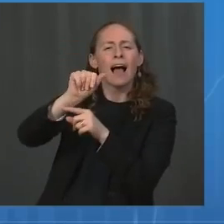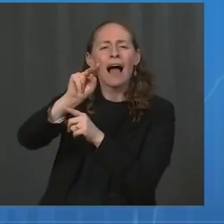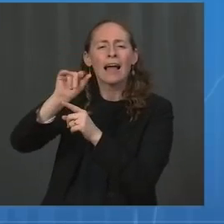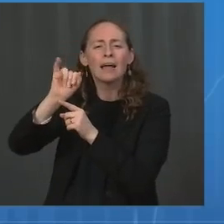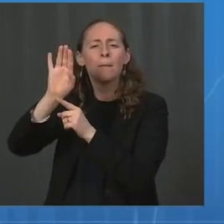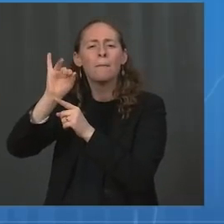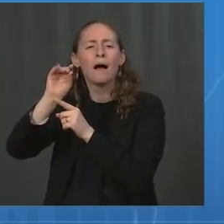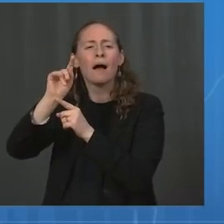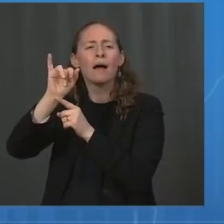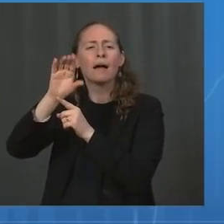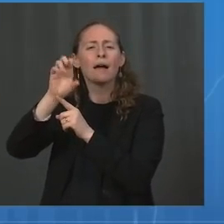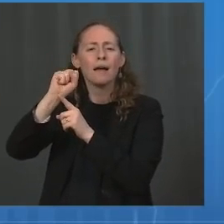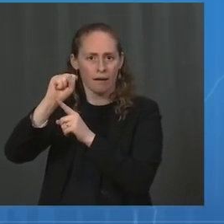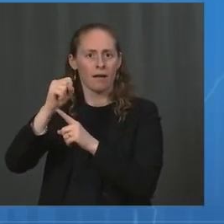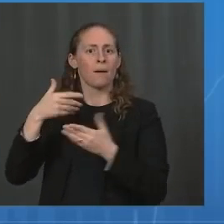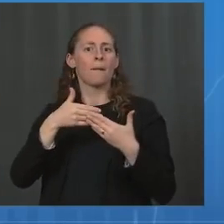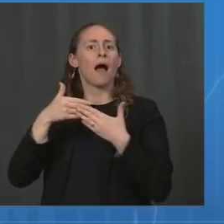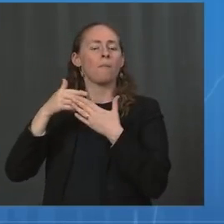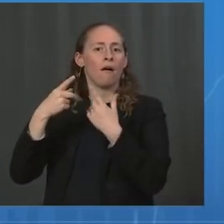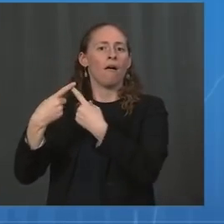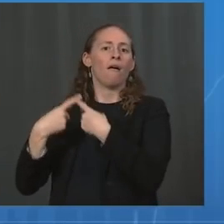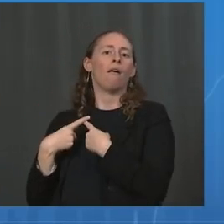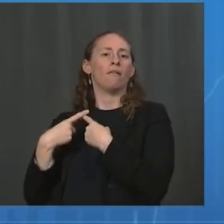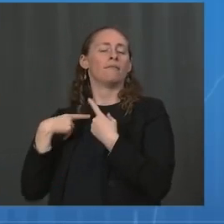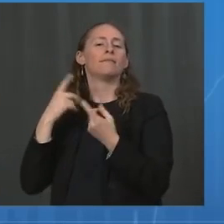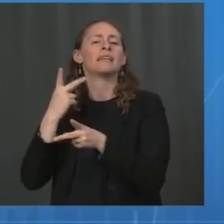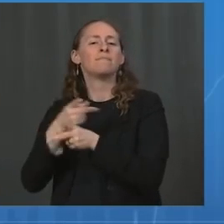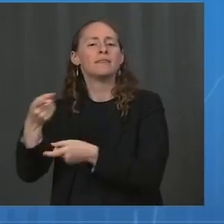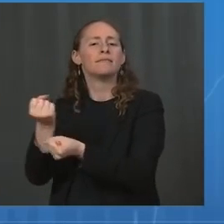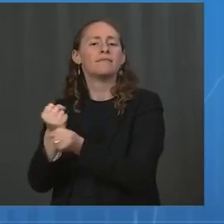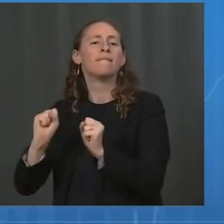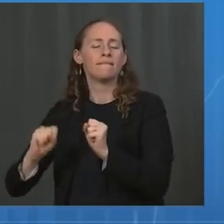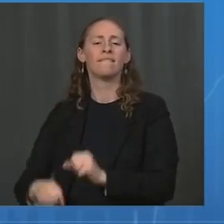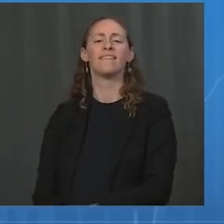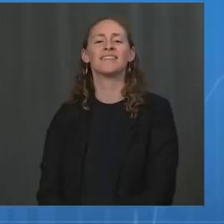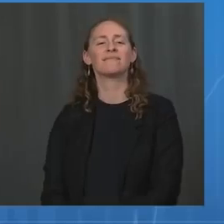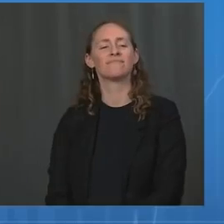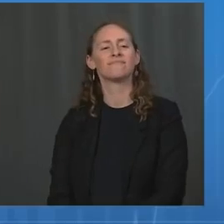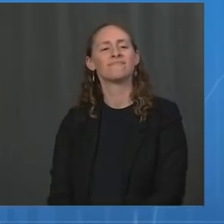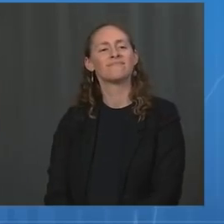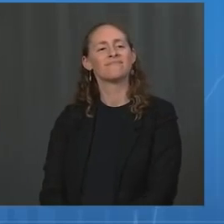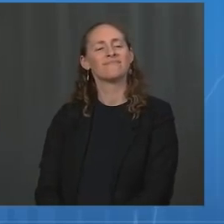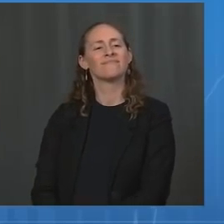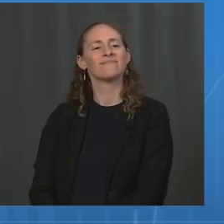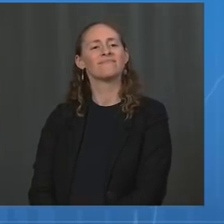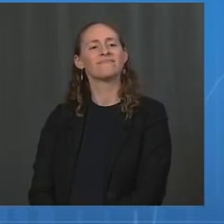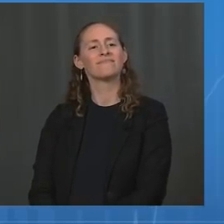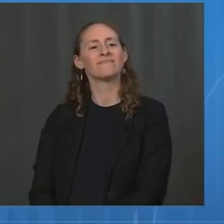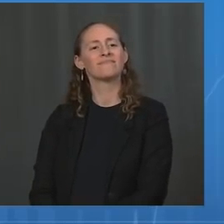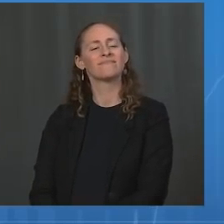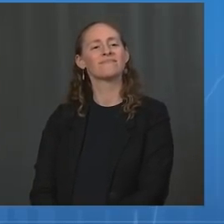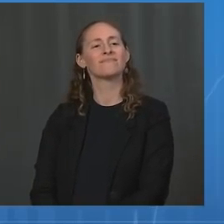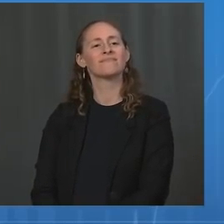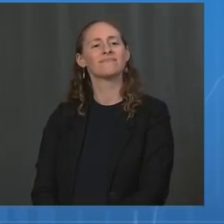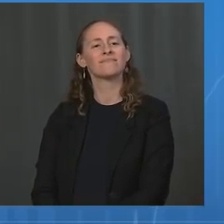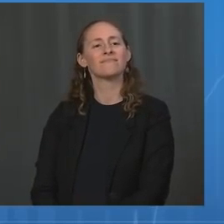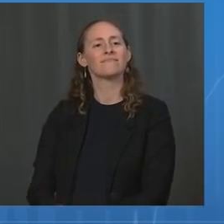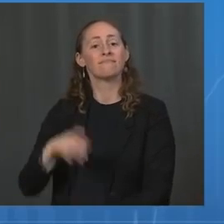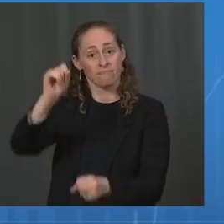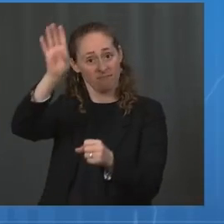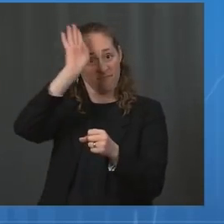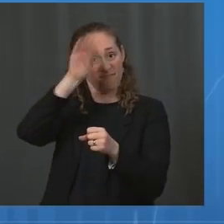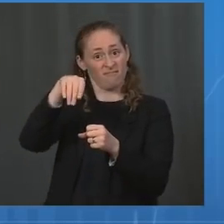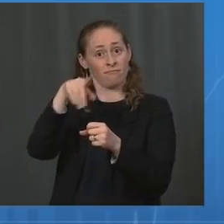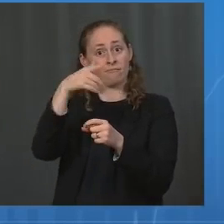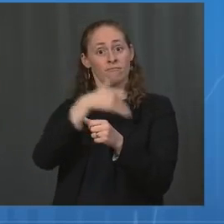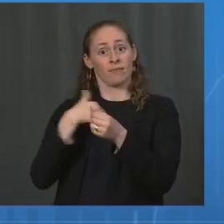six-week follow-up period. Again, antibodies found in breast milk show strong neutralization of virus,